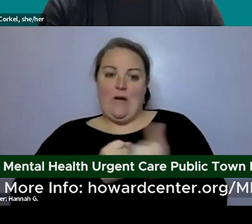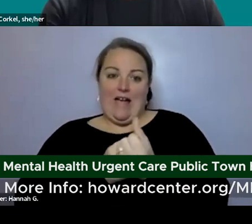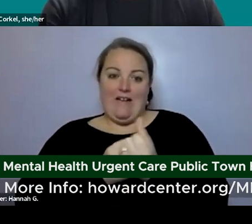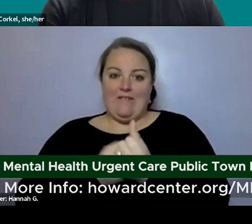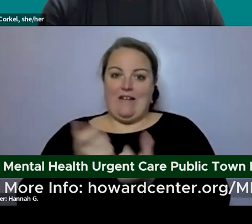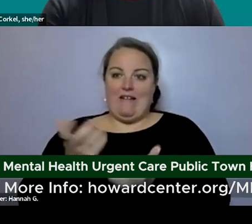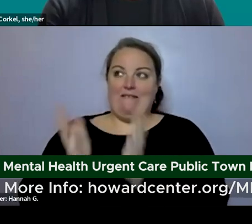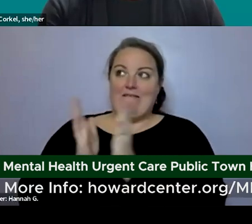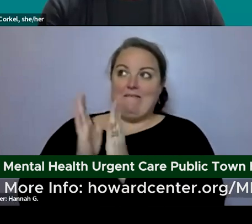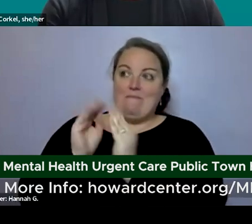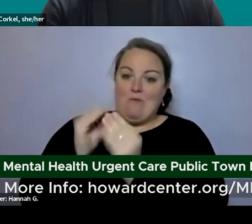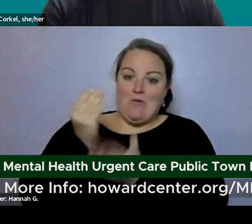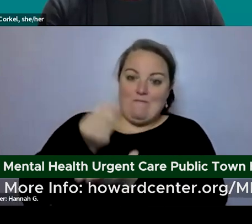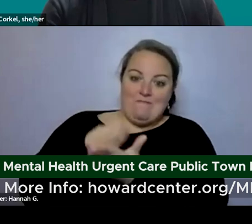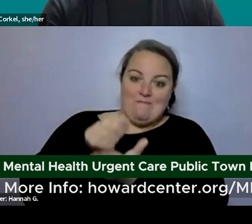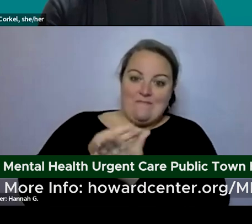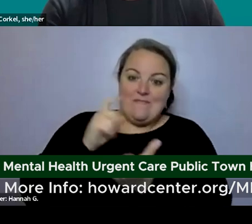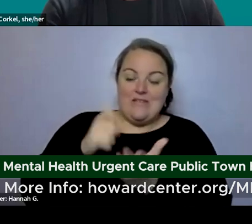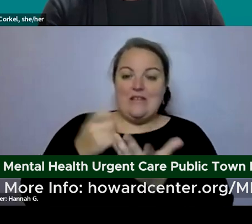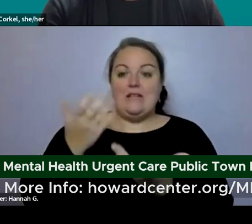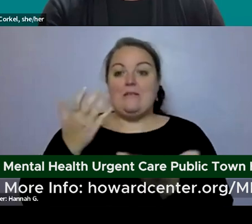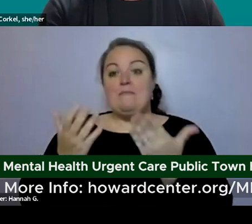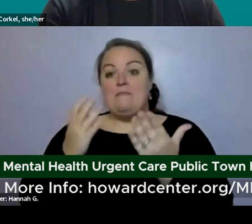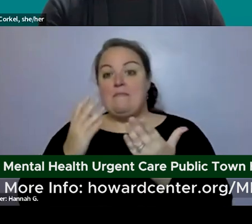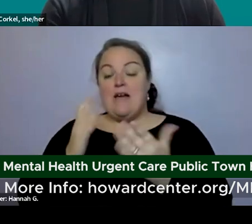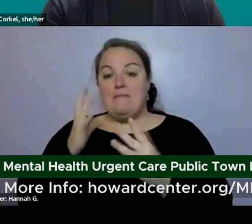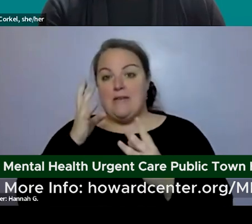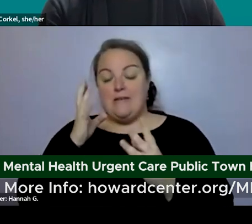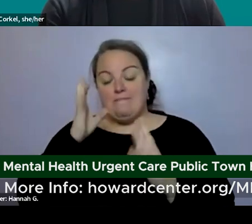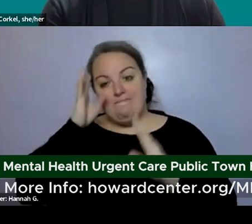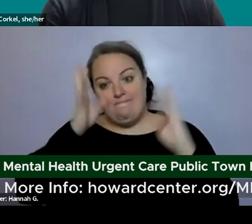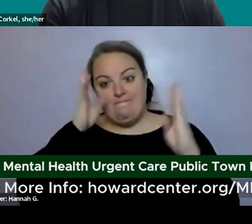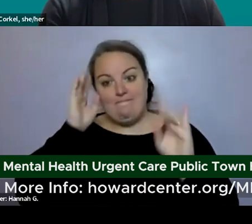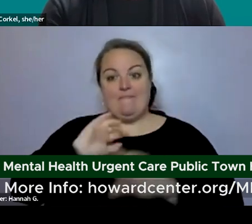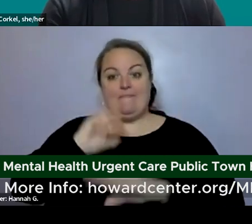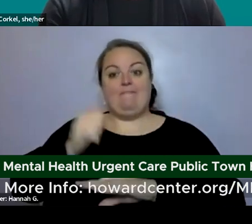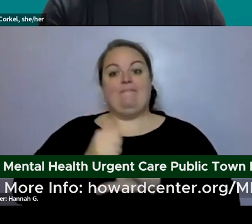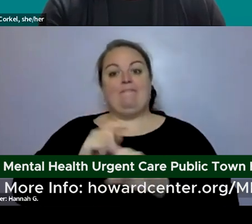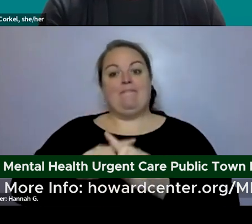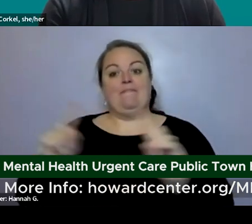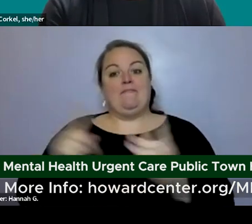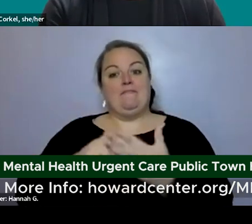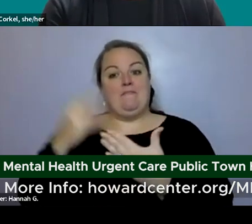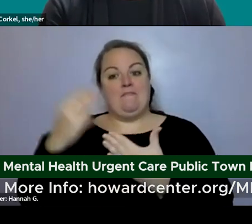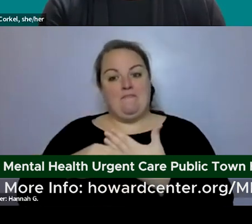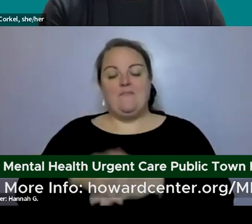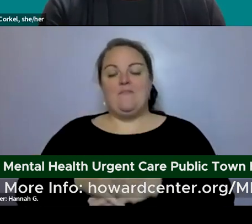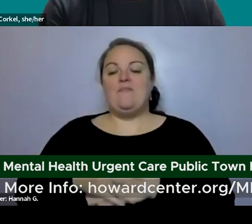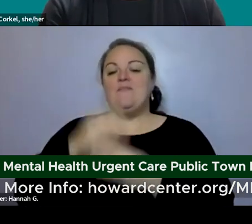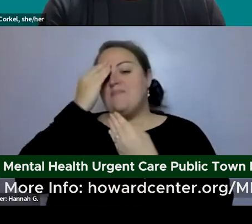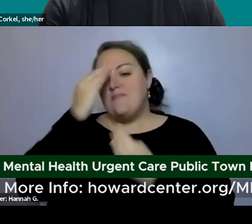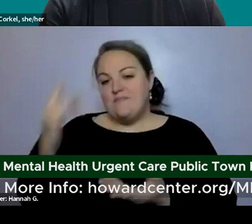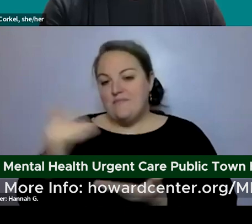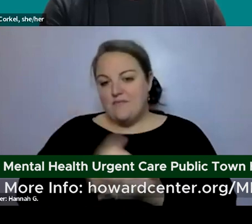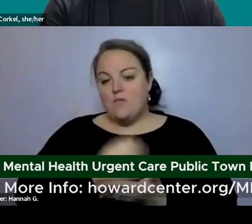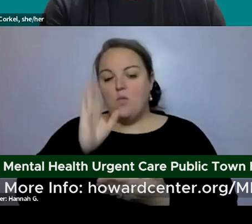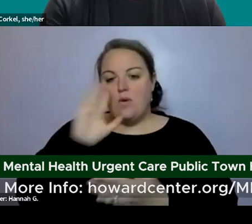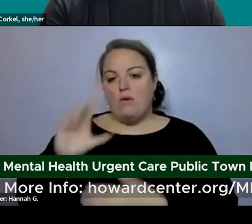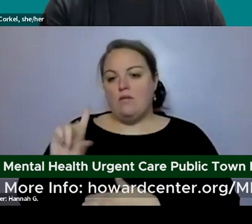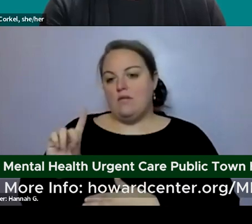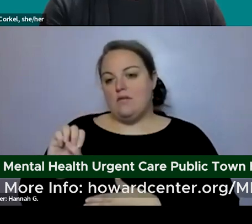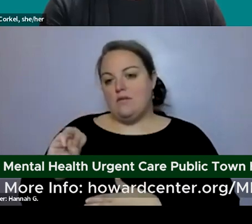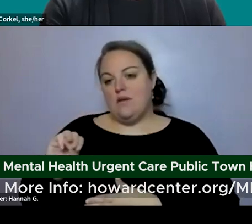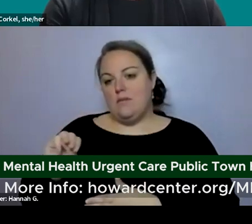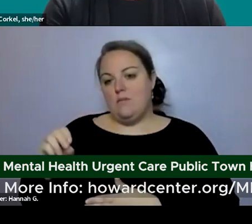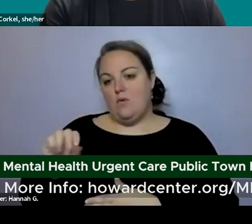funding or create different programming so um some of the data collected will be demographic data like the